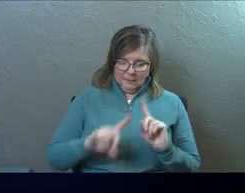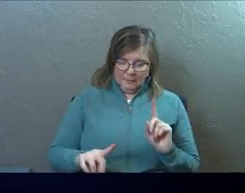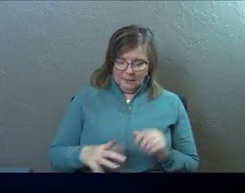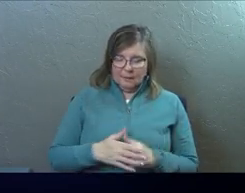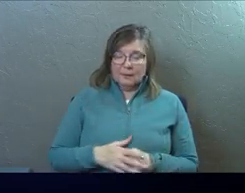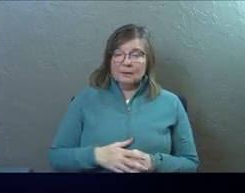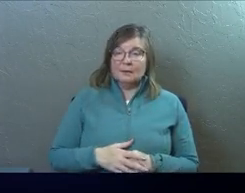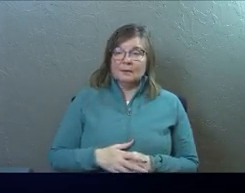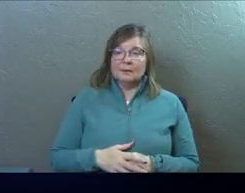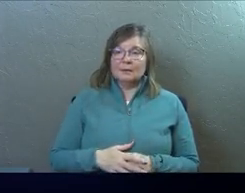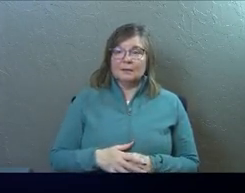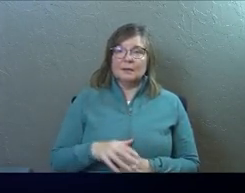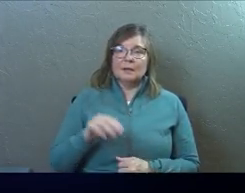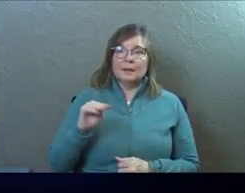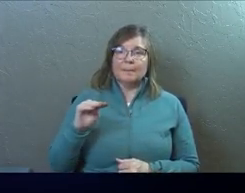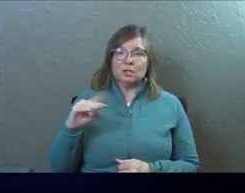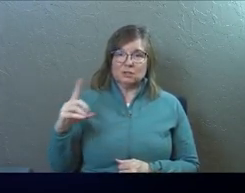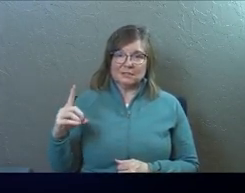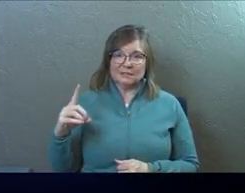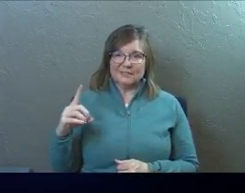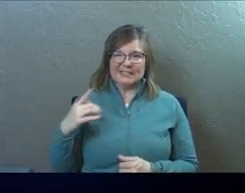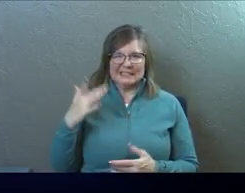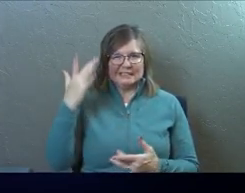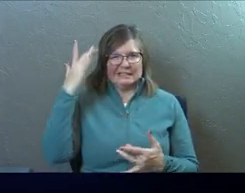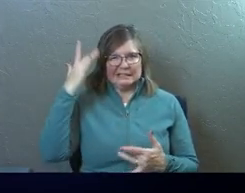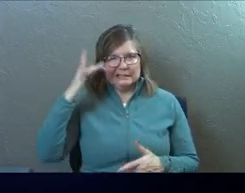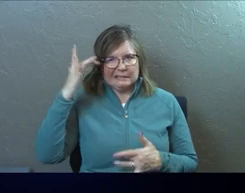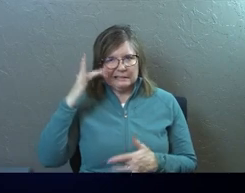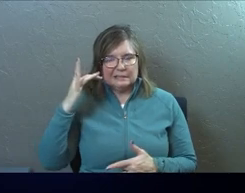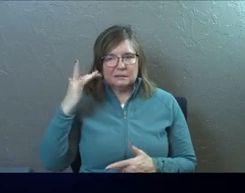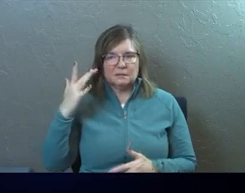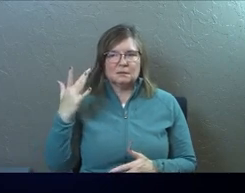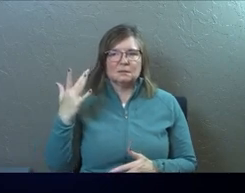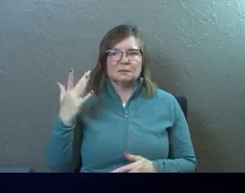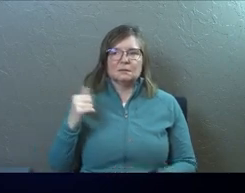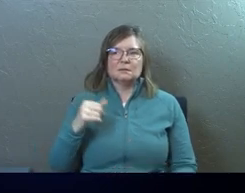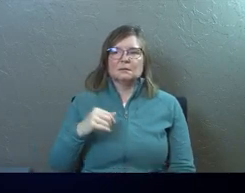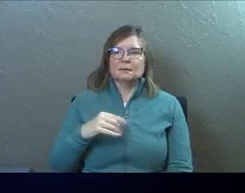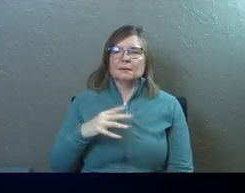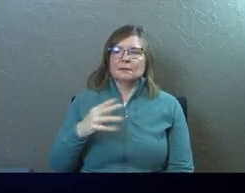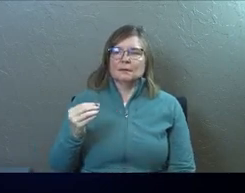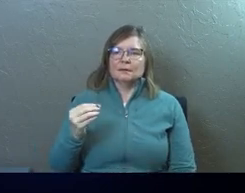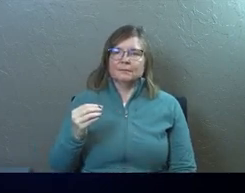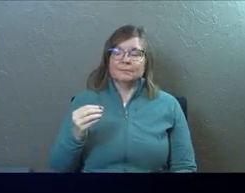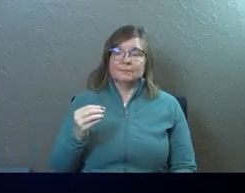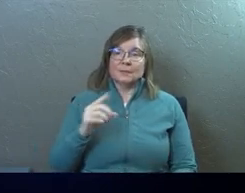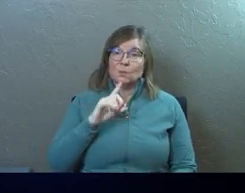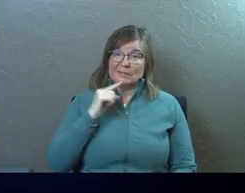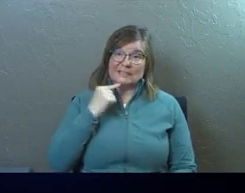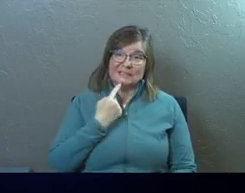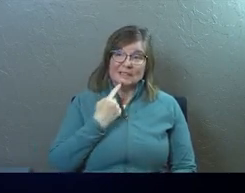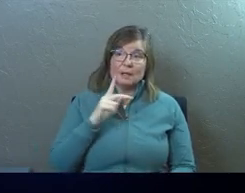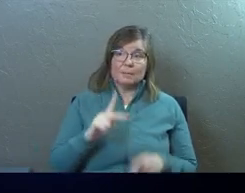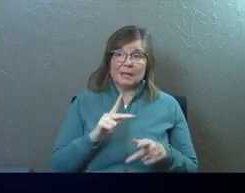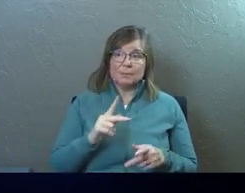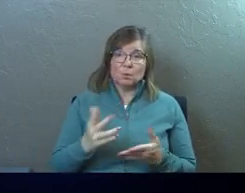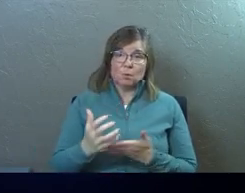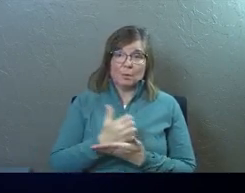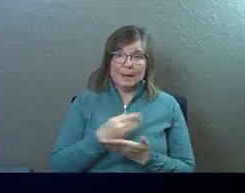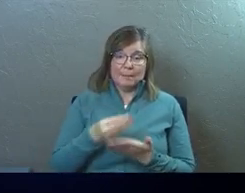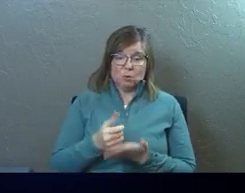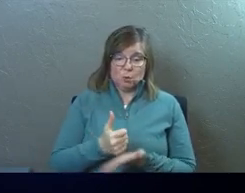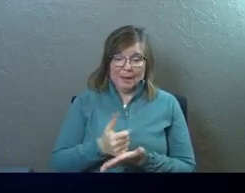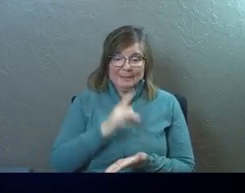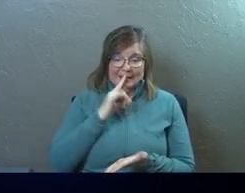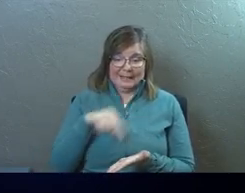But it was muscular dystrophy, and it was this disease, and it's super serious, and so people would raise money